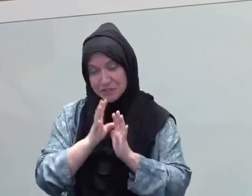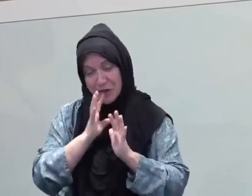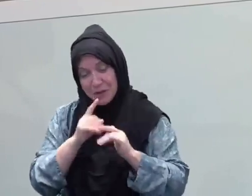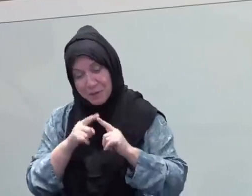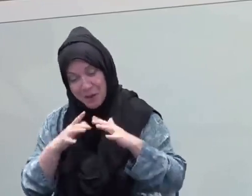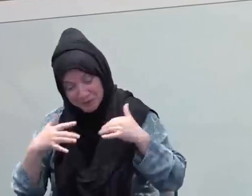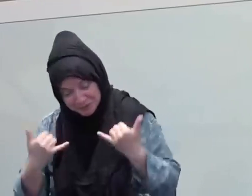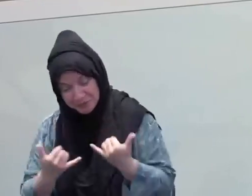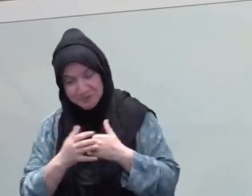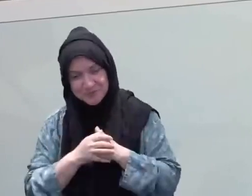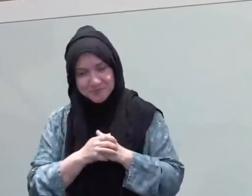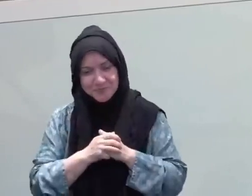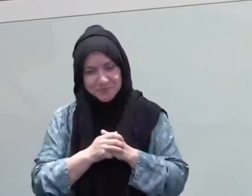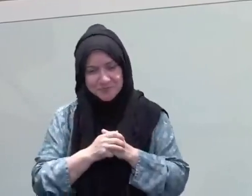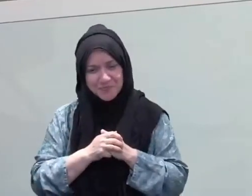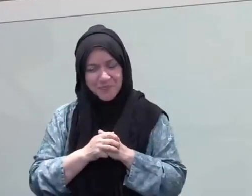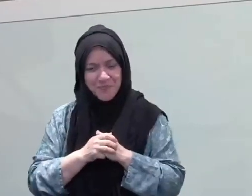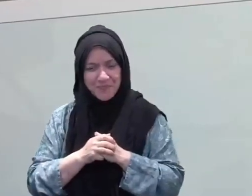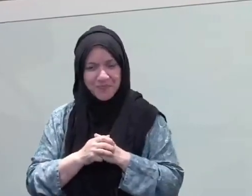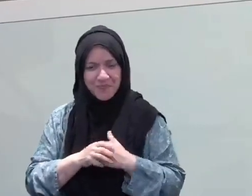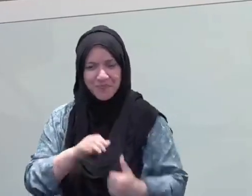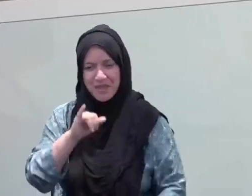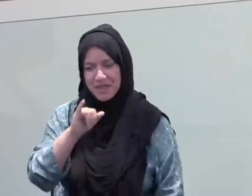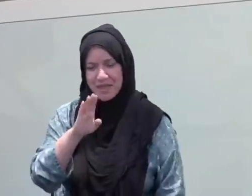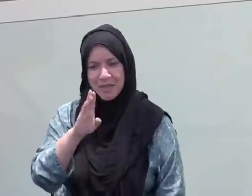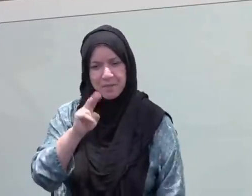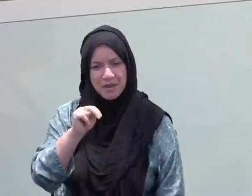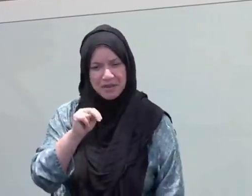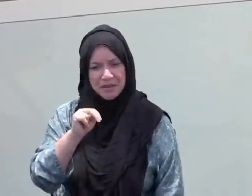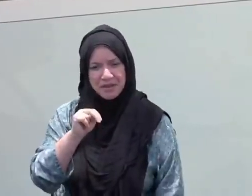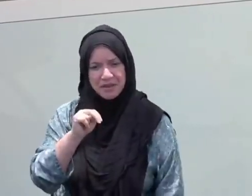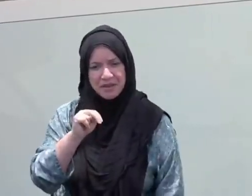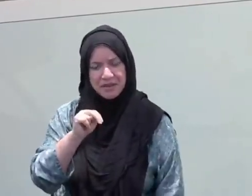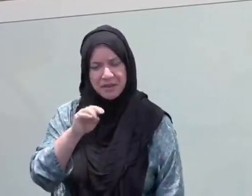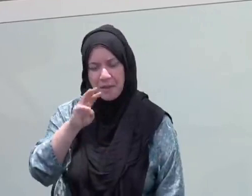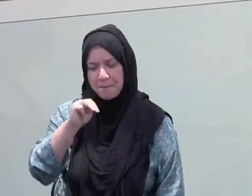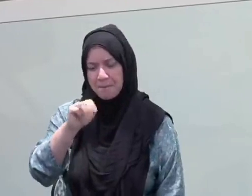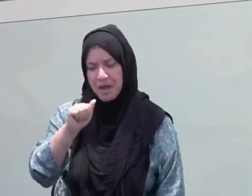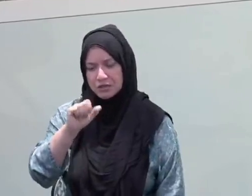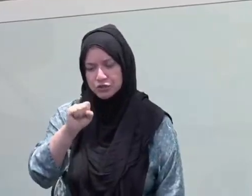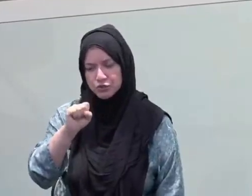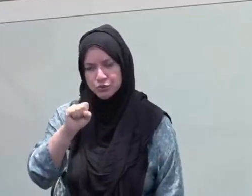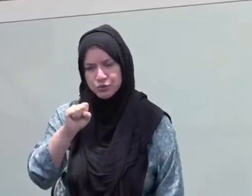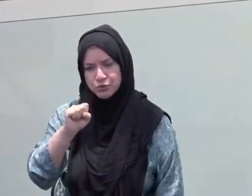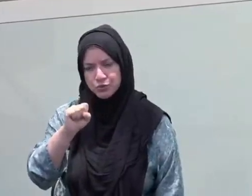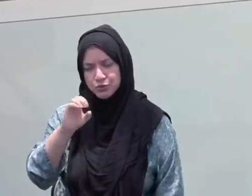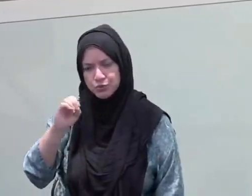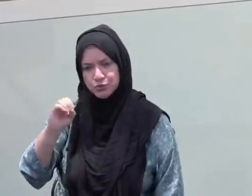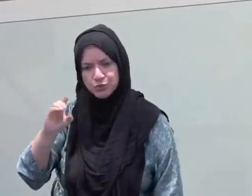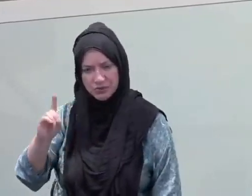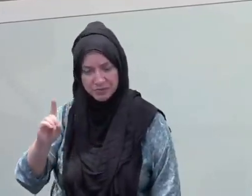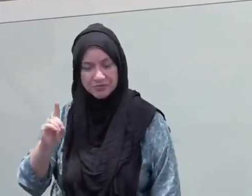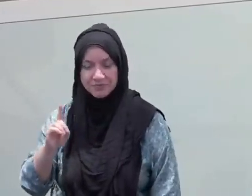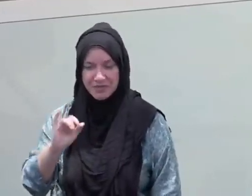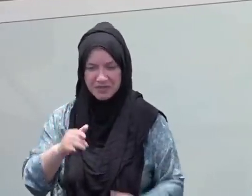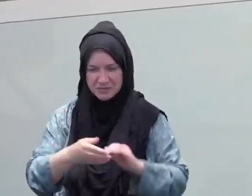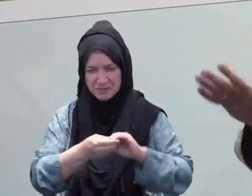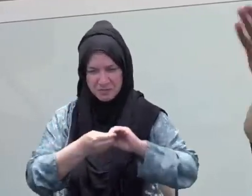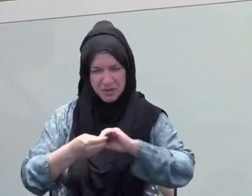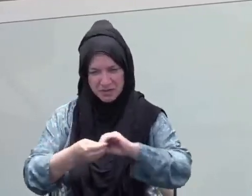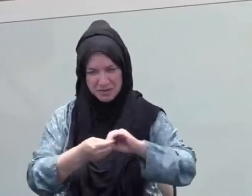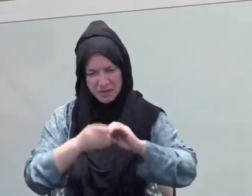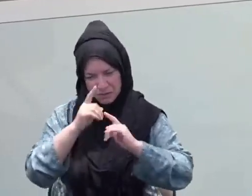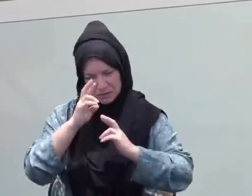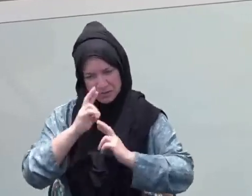Ibn Mas'ud was sitting with some of the tabi'een and he is Abdullah ibn Mas'ud and he's distinguished by what? He's distinguished by the Qur'an. I cannot